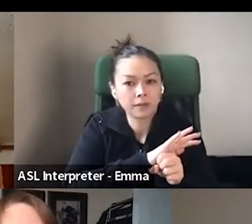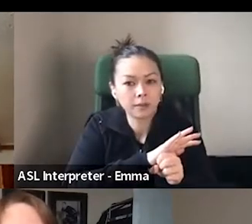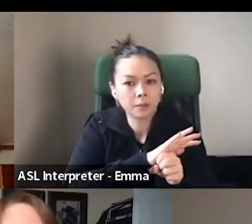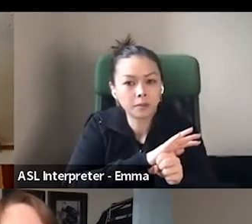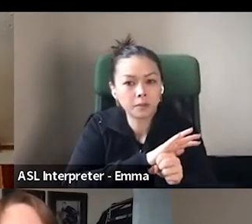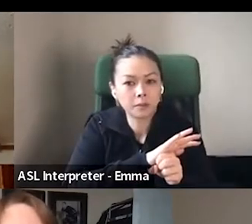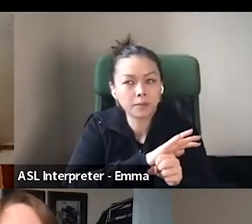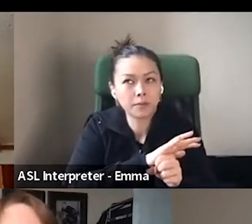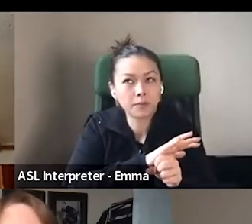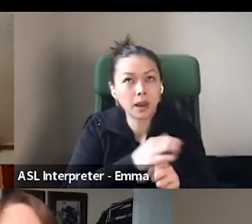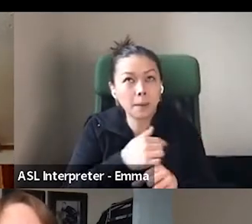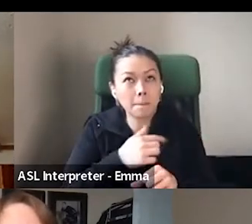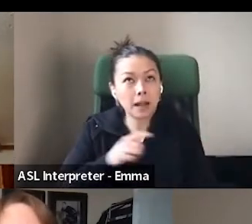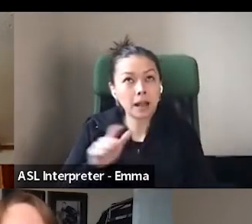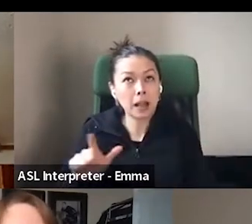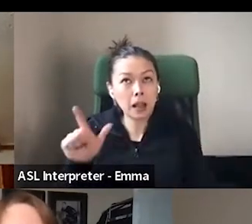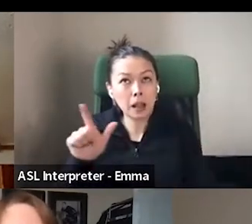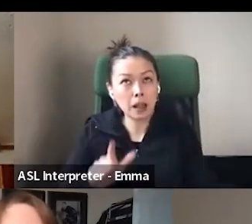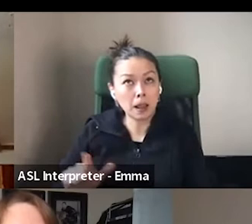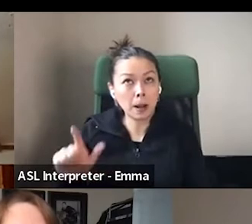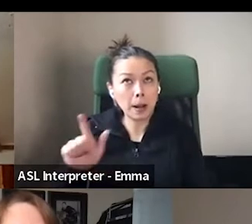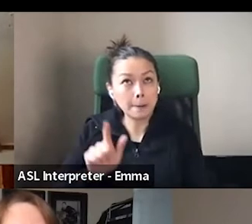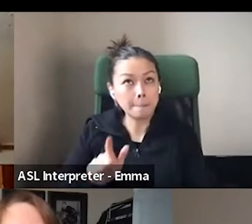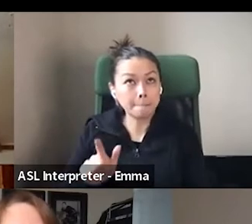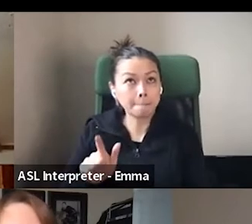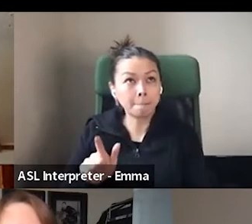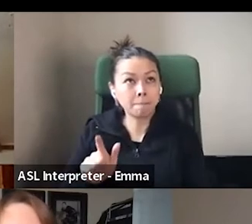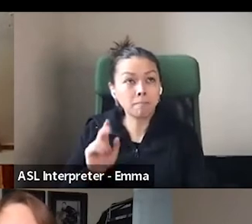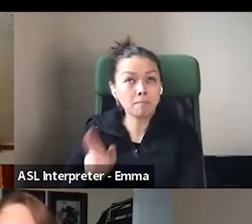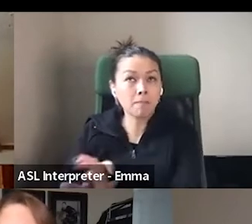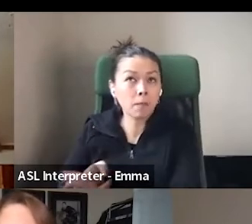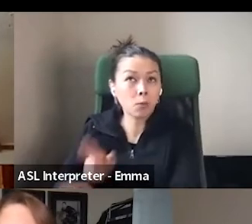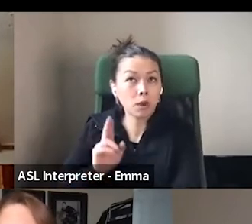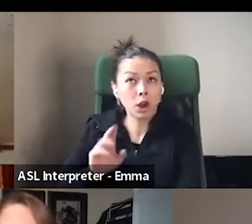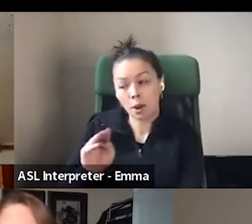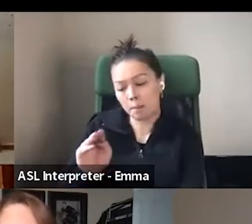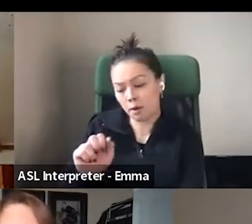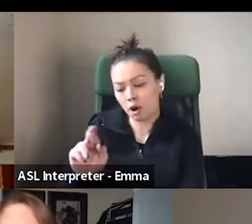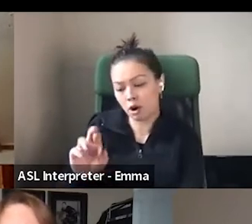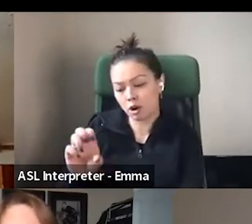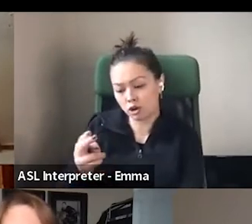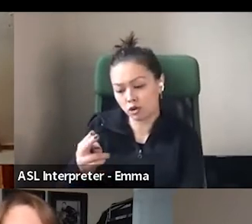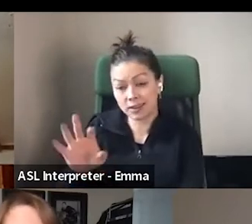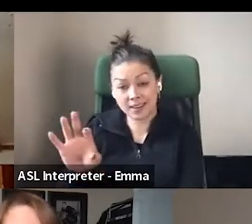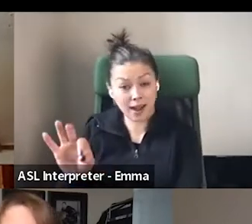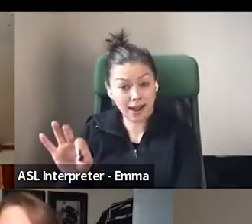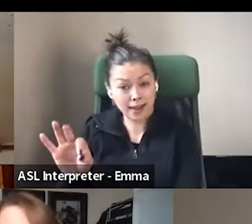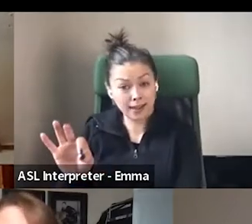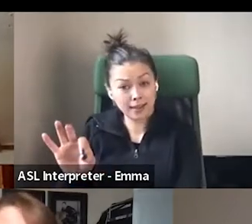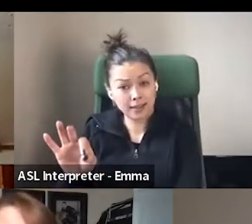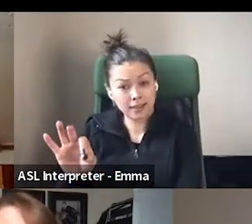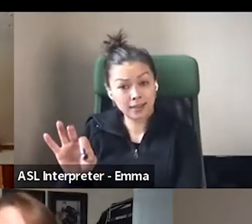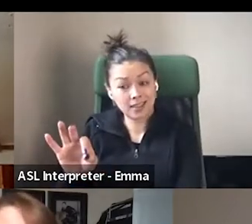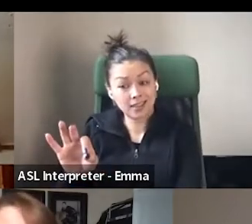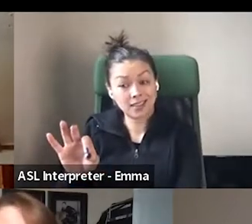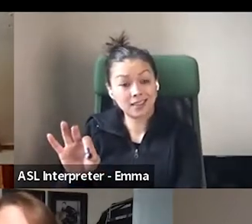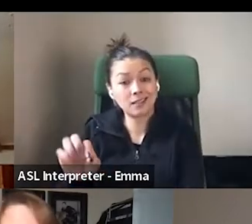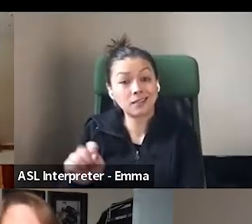9th. And then everything closed down, like I think a week later. So we,